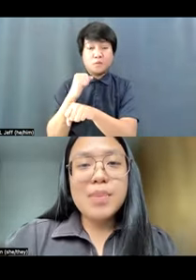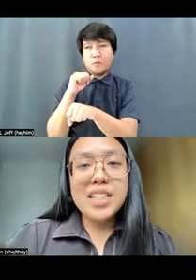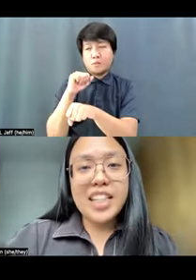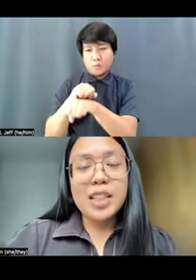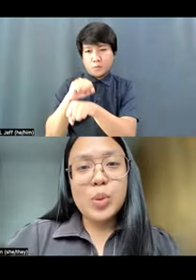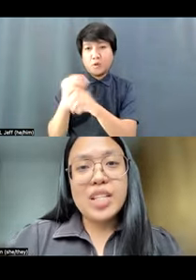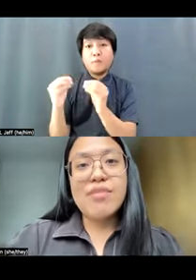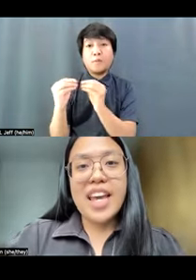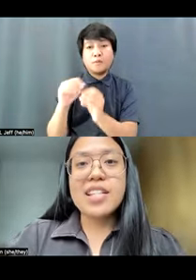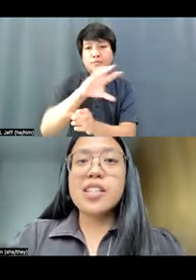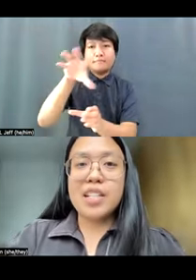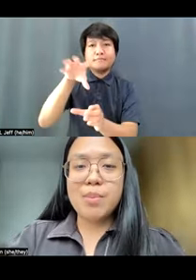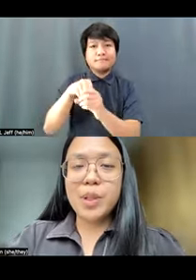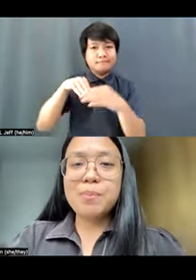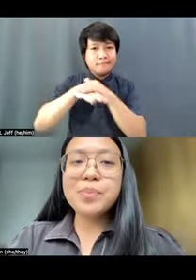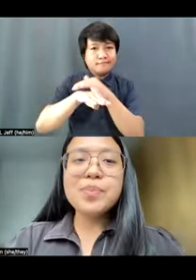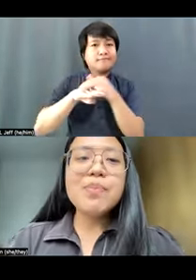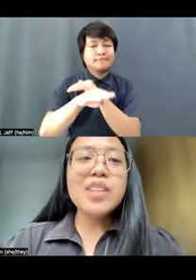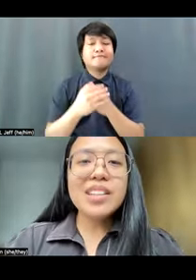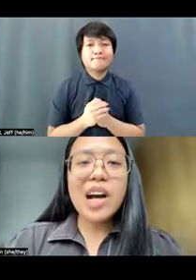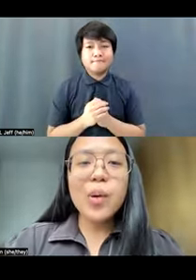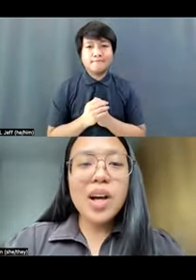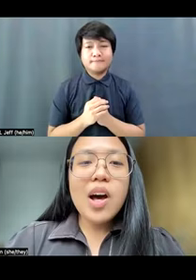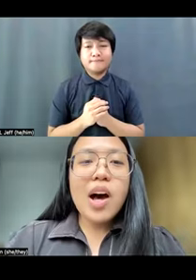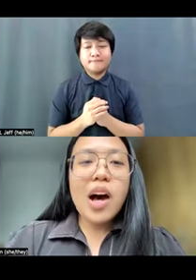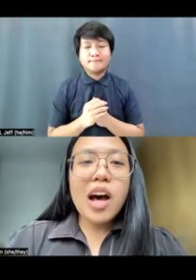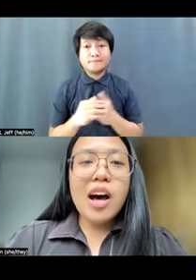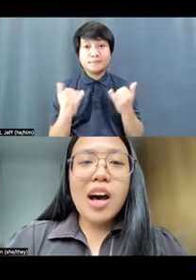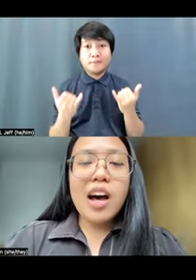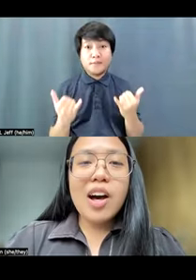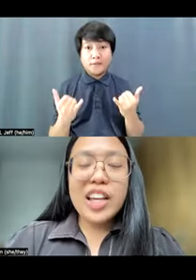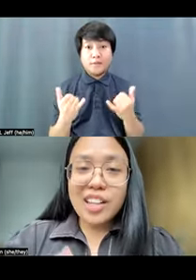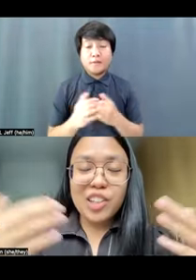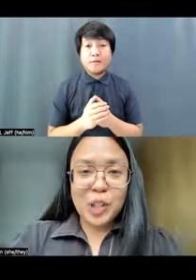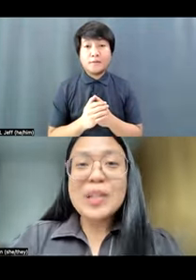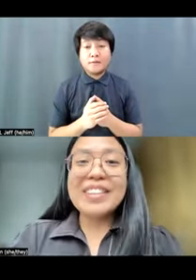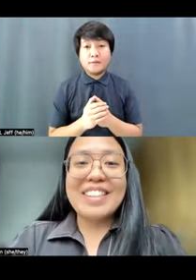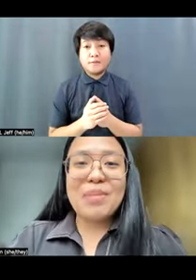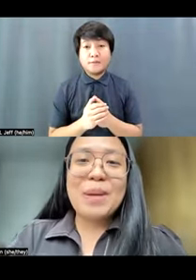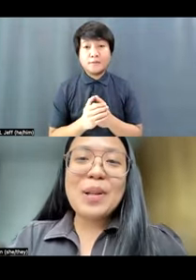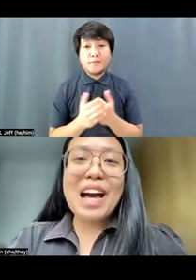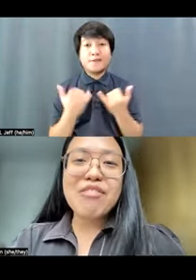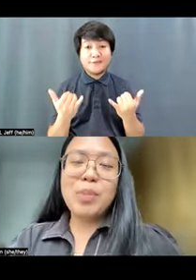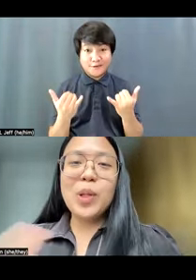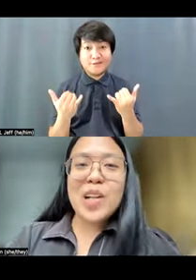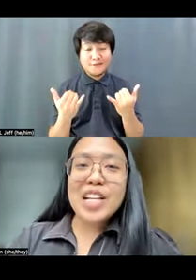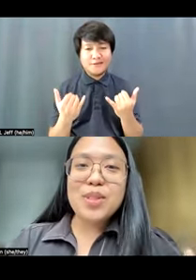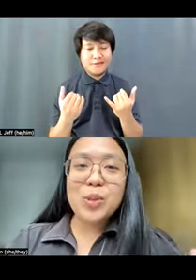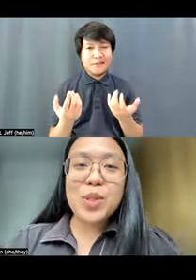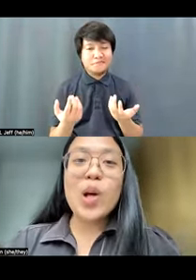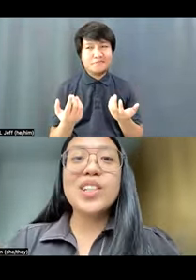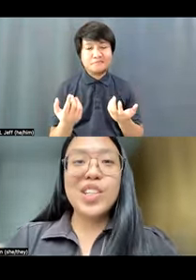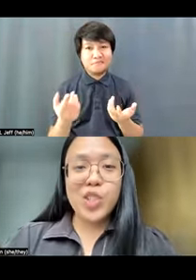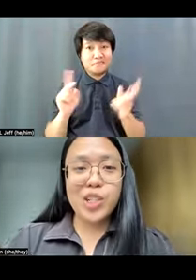disability inclusive and accessible. Now, currently, people have polarized